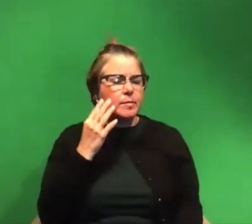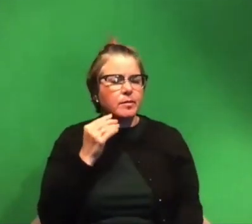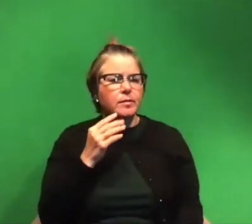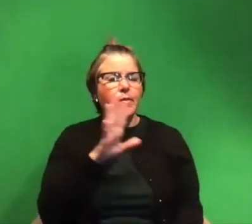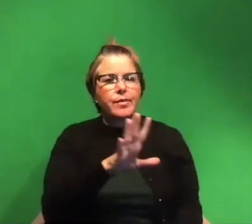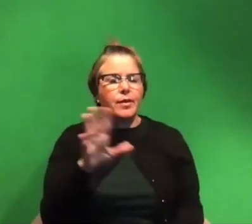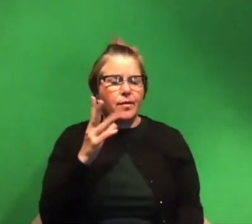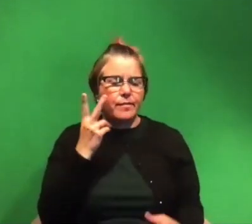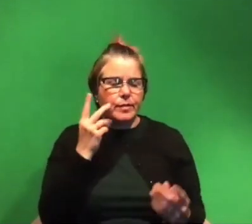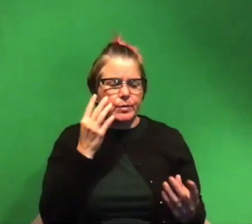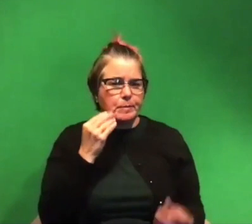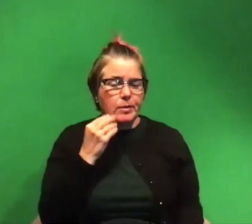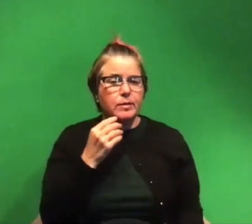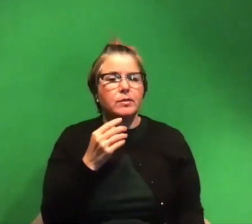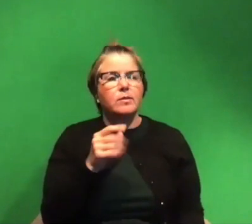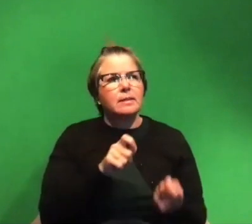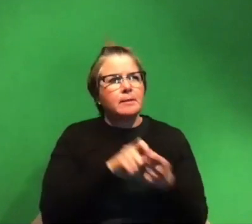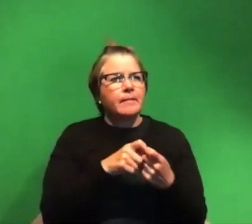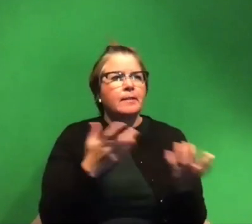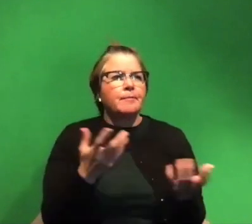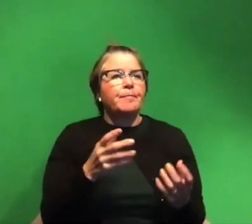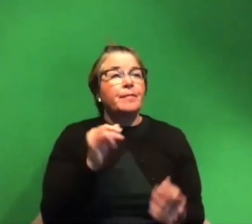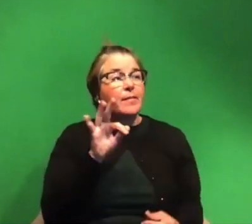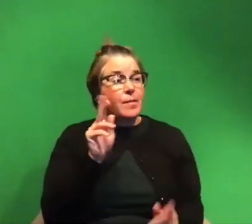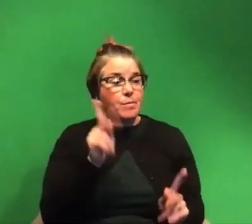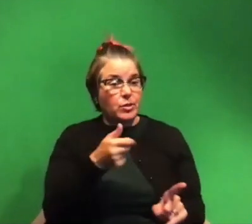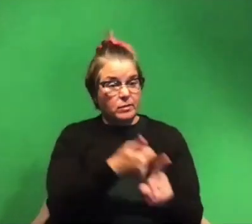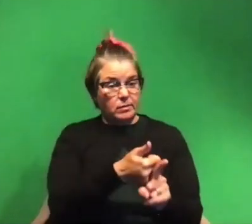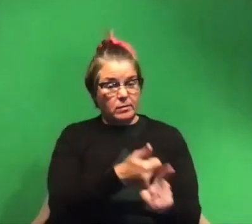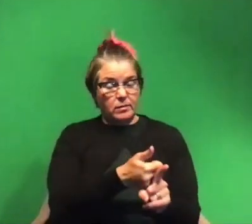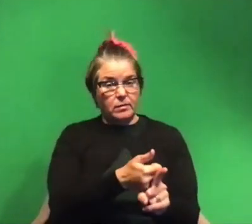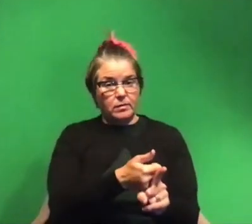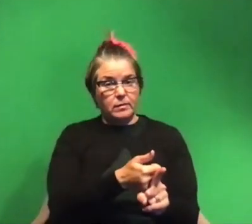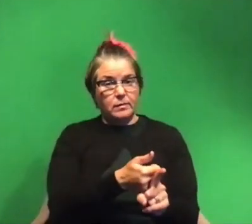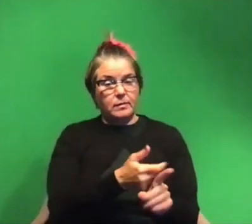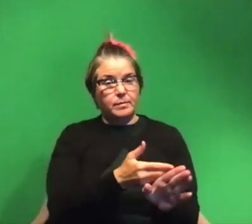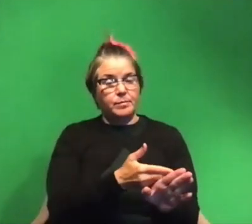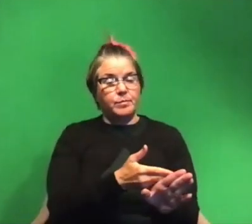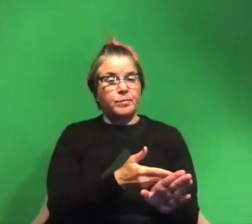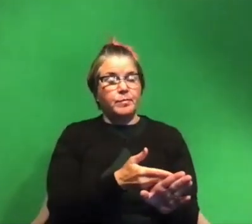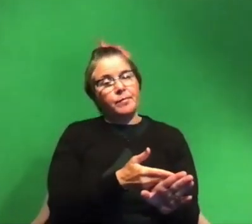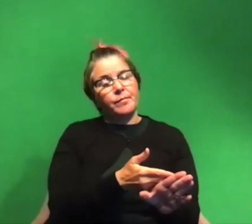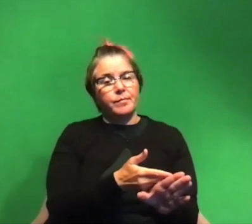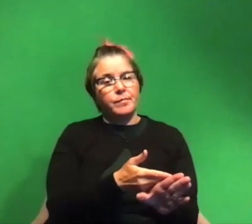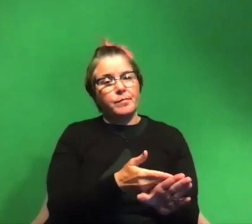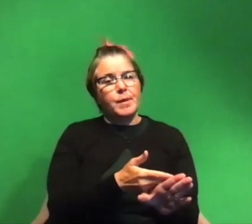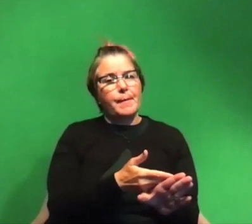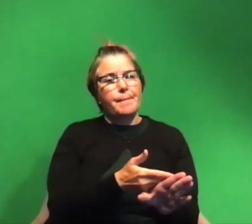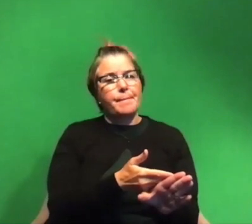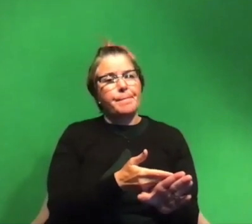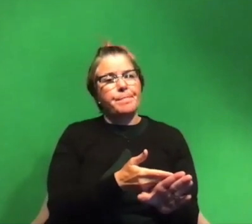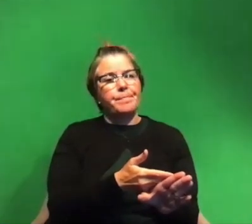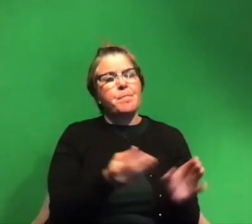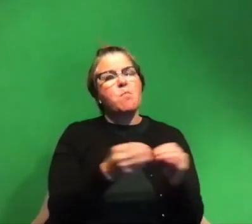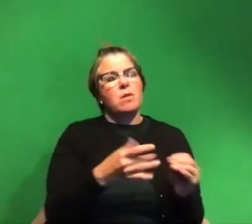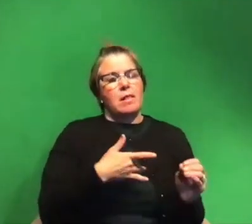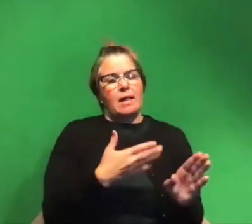experiences so more specifically if a person is pre um predisposed towards